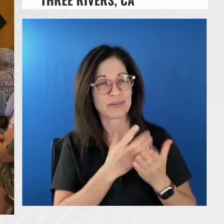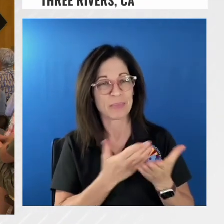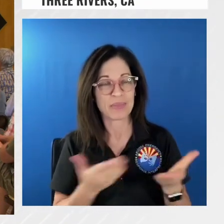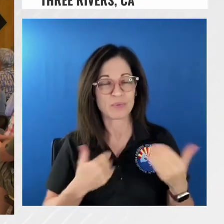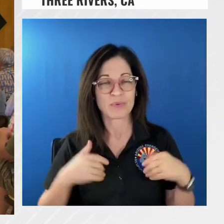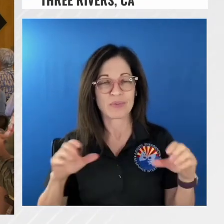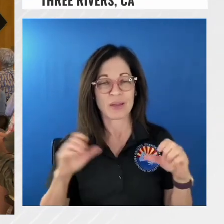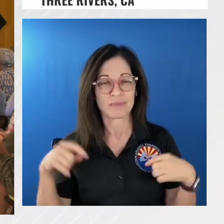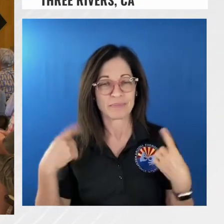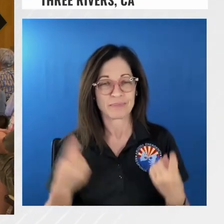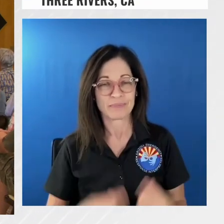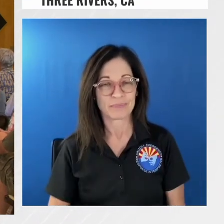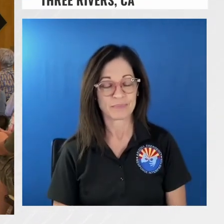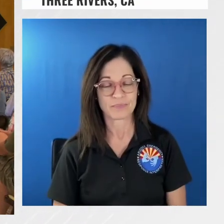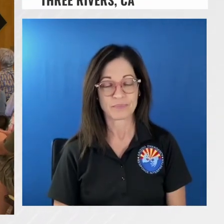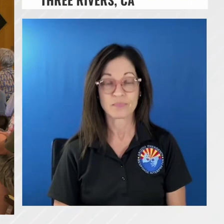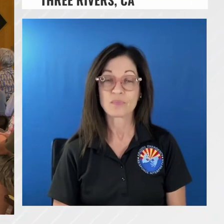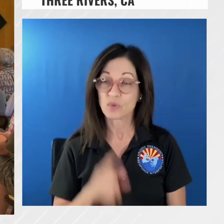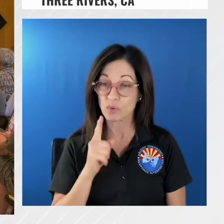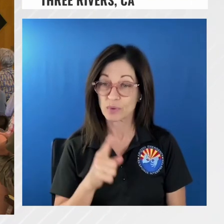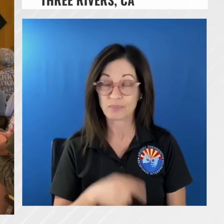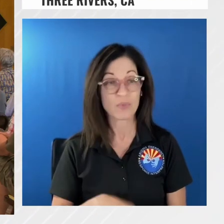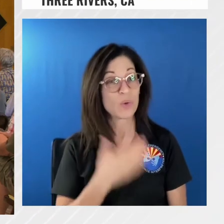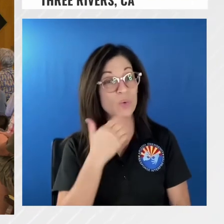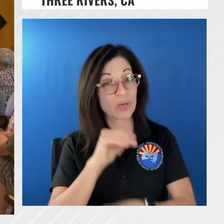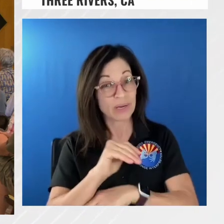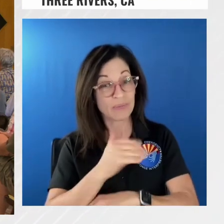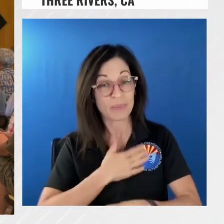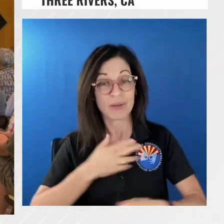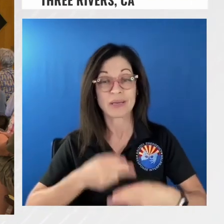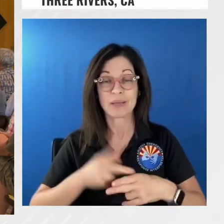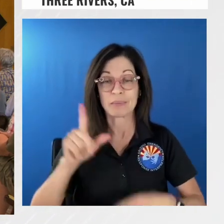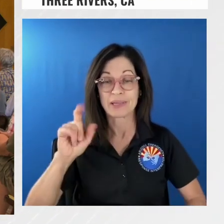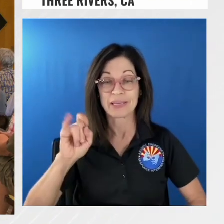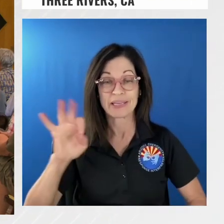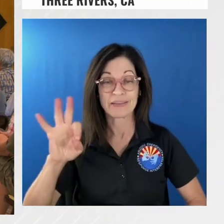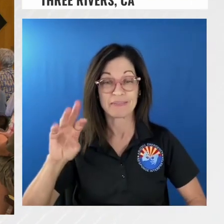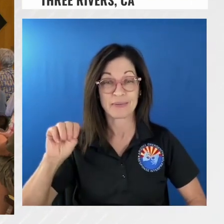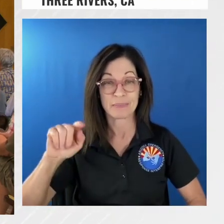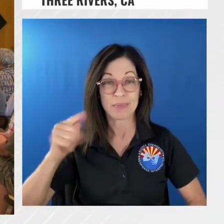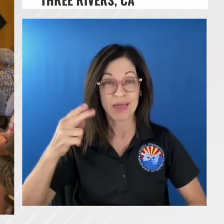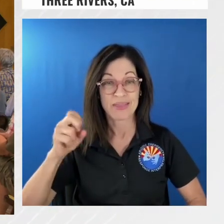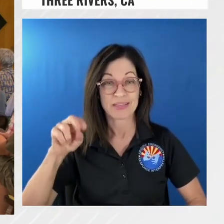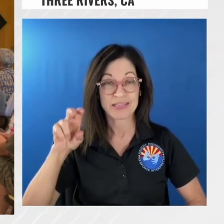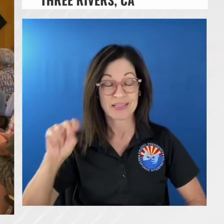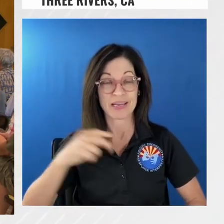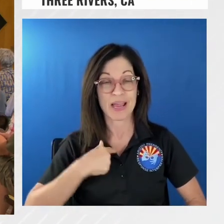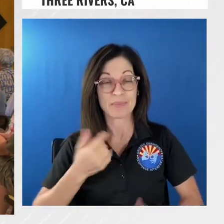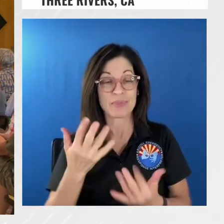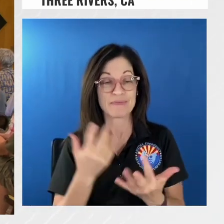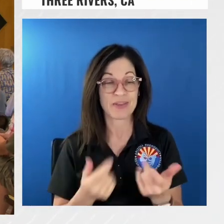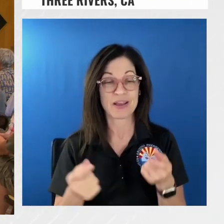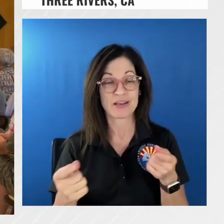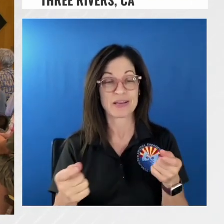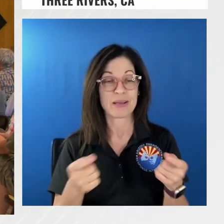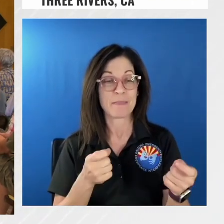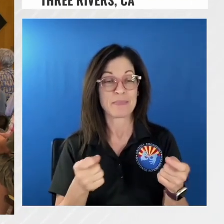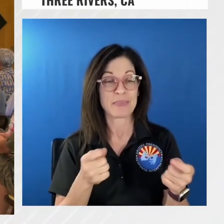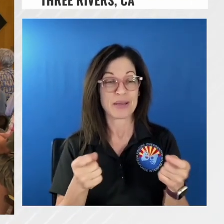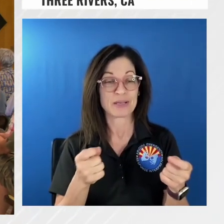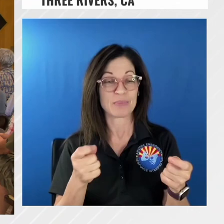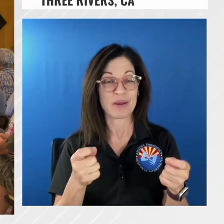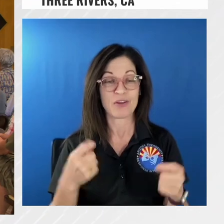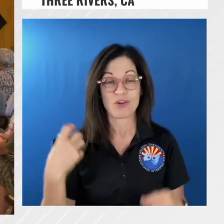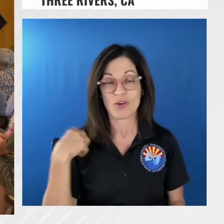well good evening my name is leaf matheson i'm the fire management officer here in the park and i'll just like clay had already